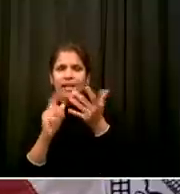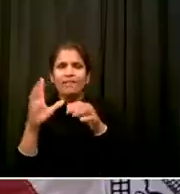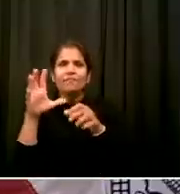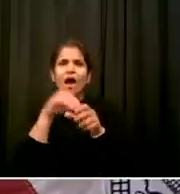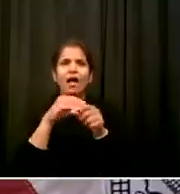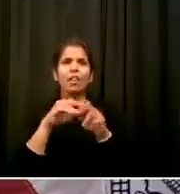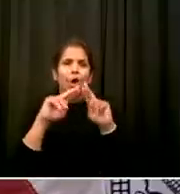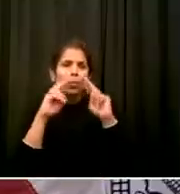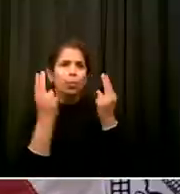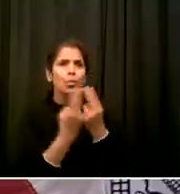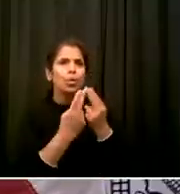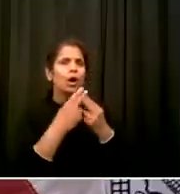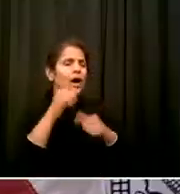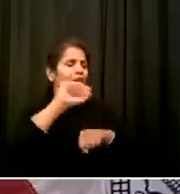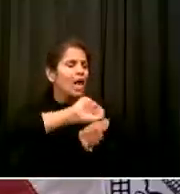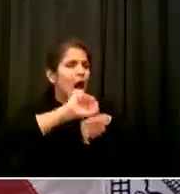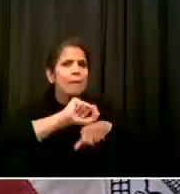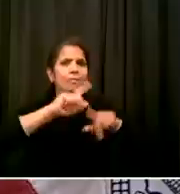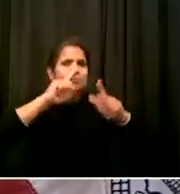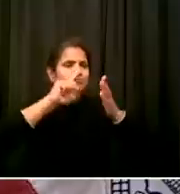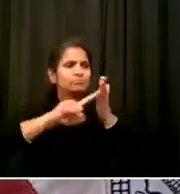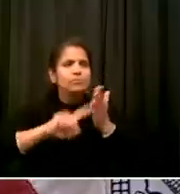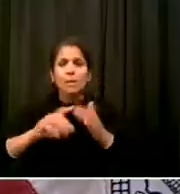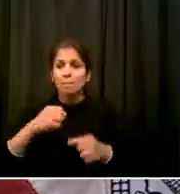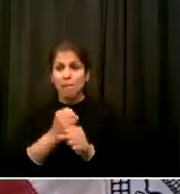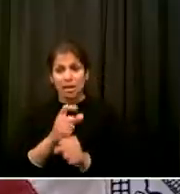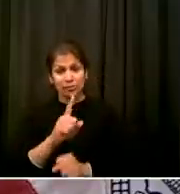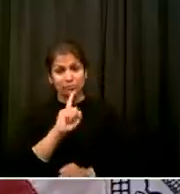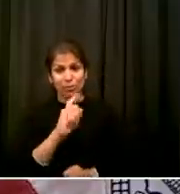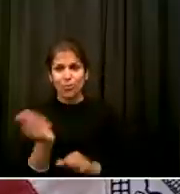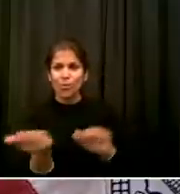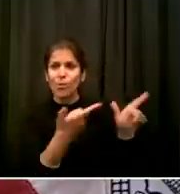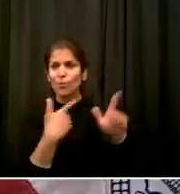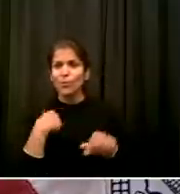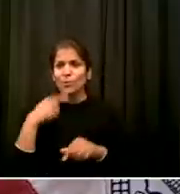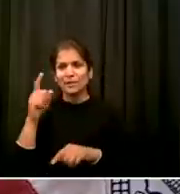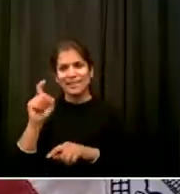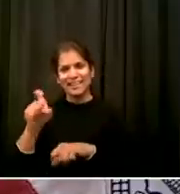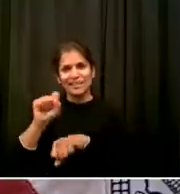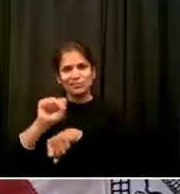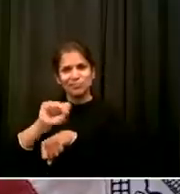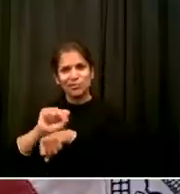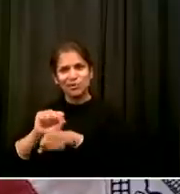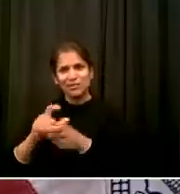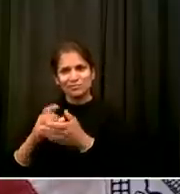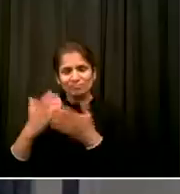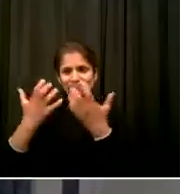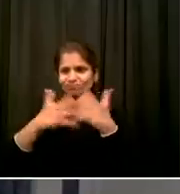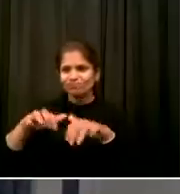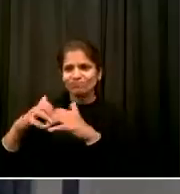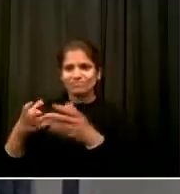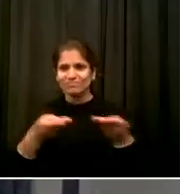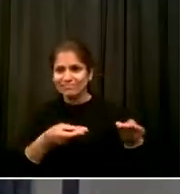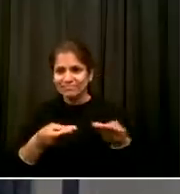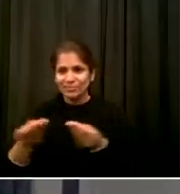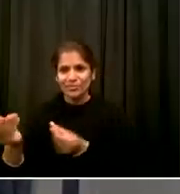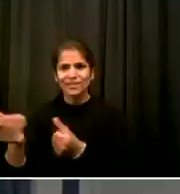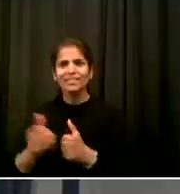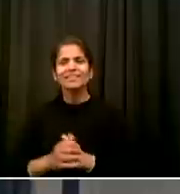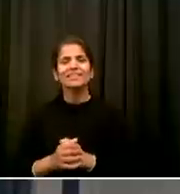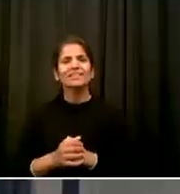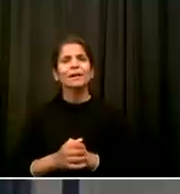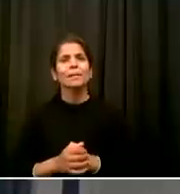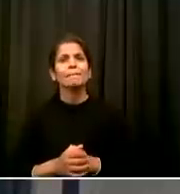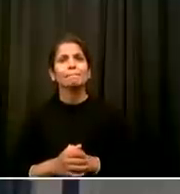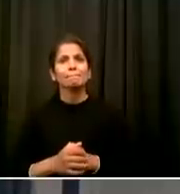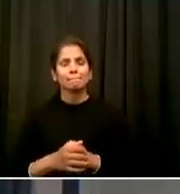and we'll implement it for next year Do you have a follow-up? Yeah, I do. Thank you very much The follow-up is there's another area